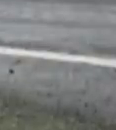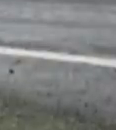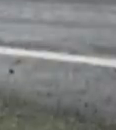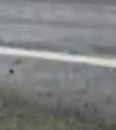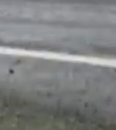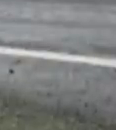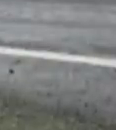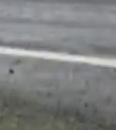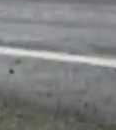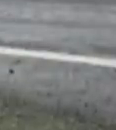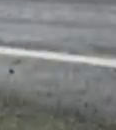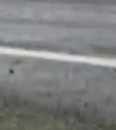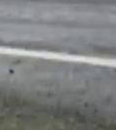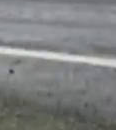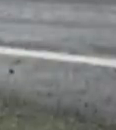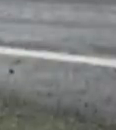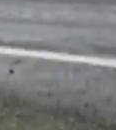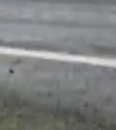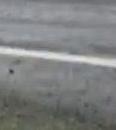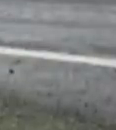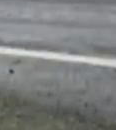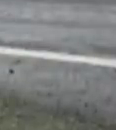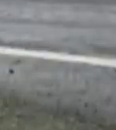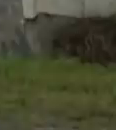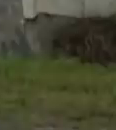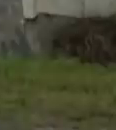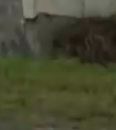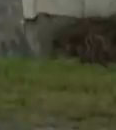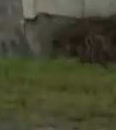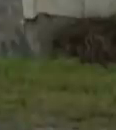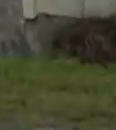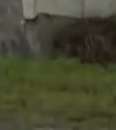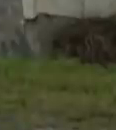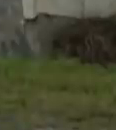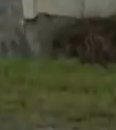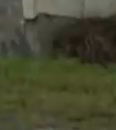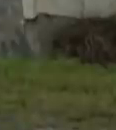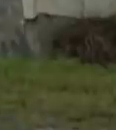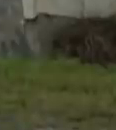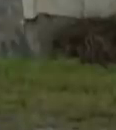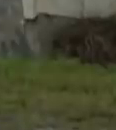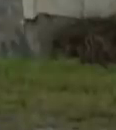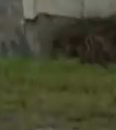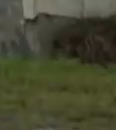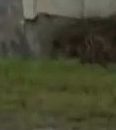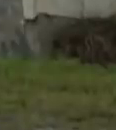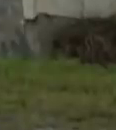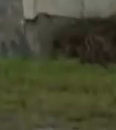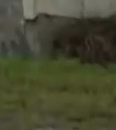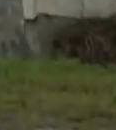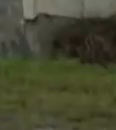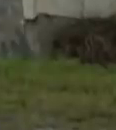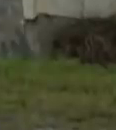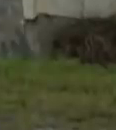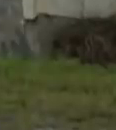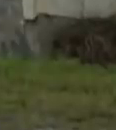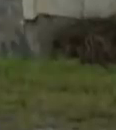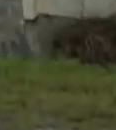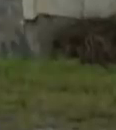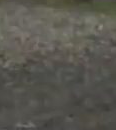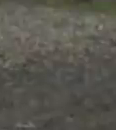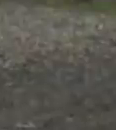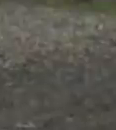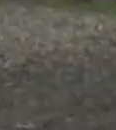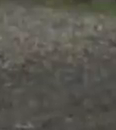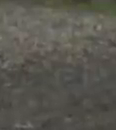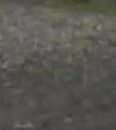the company says economic downturn following the second wave of the coronavirus infections in Fiji and the current containment measures have